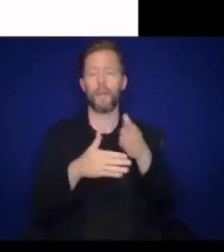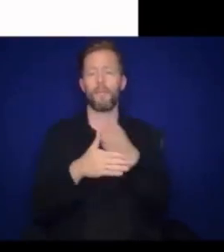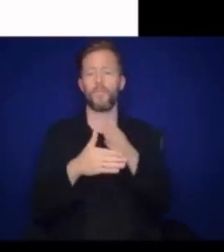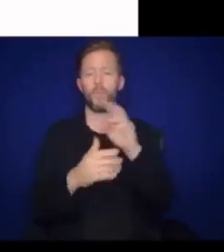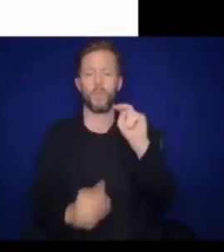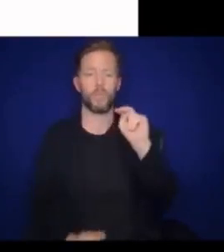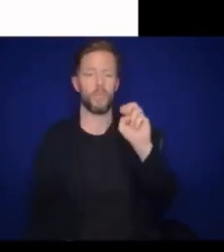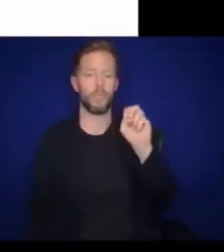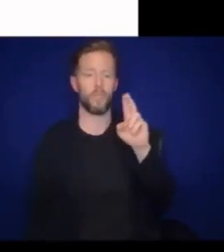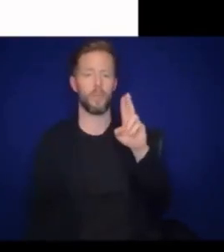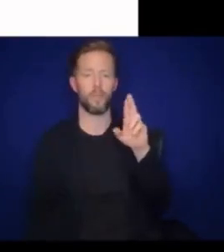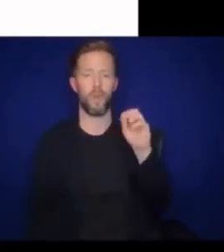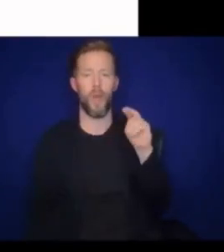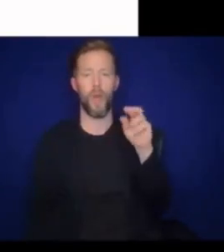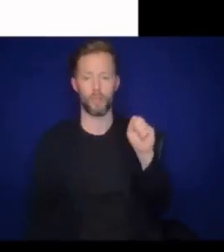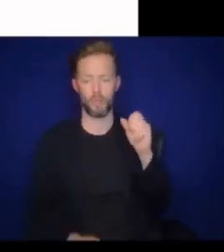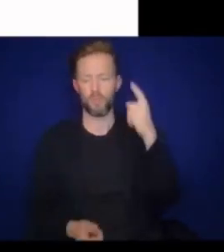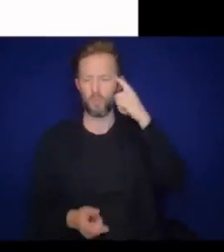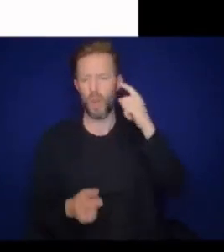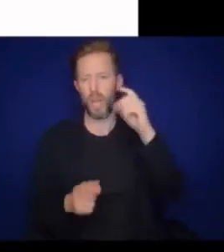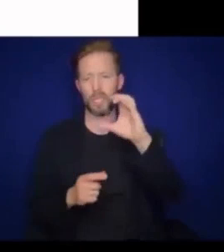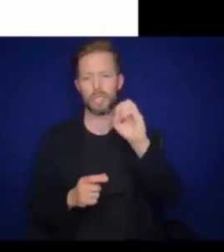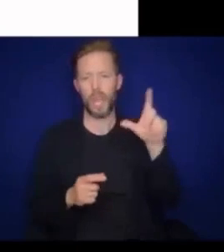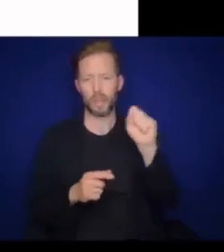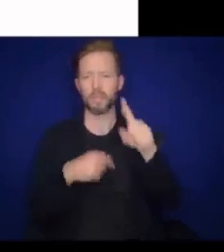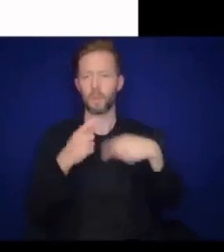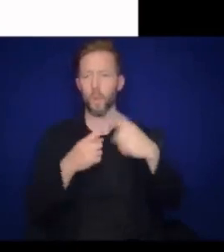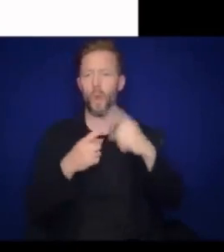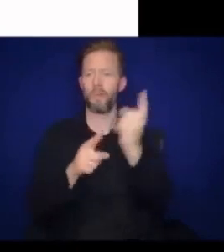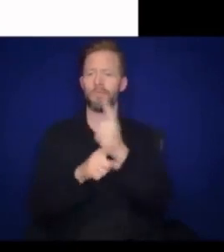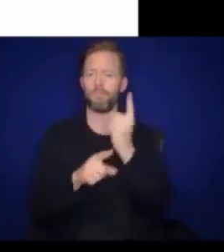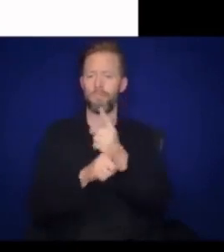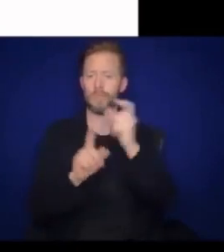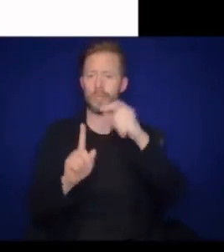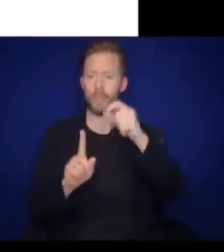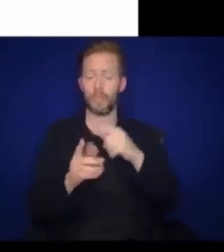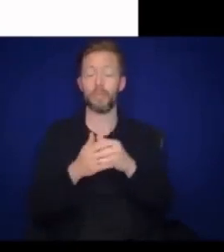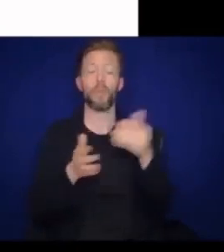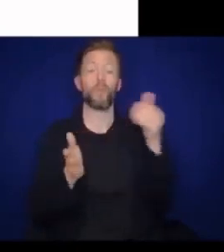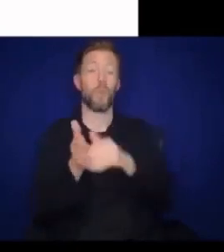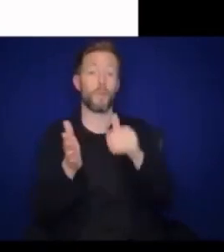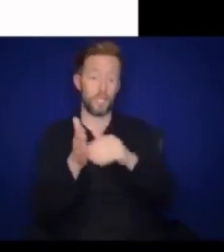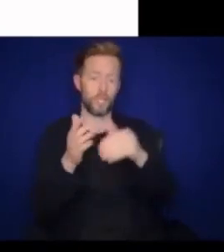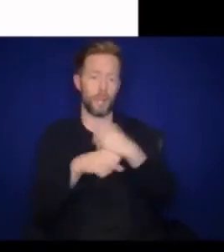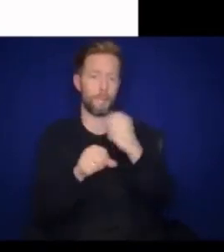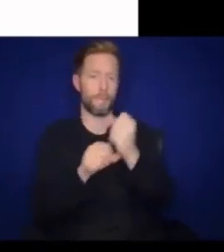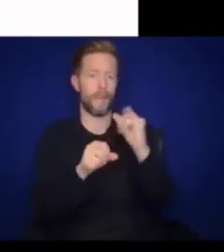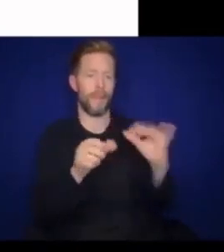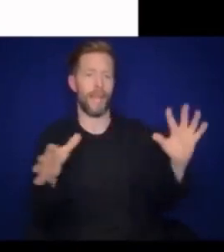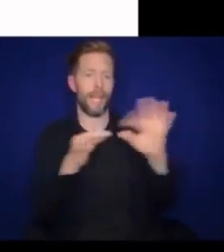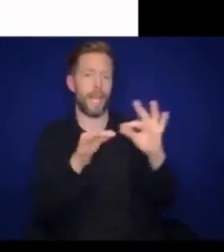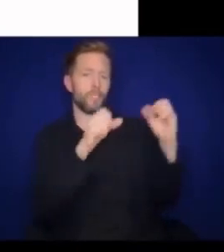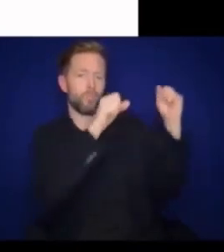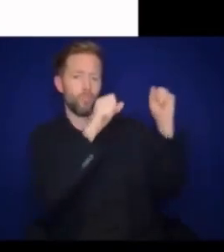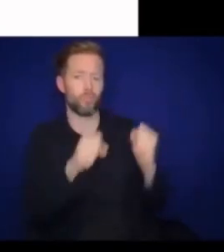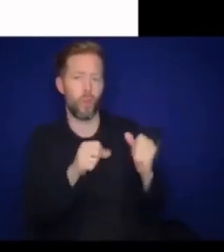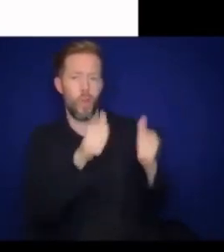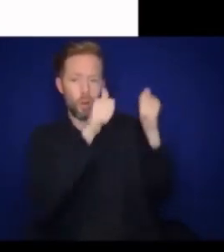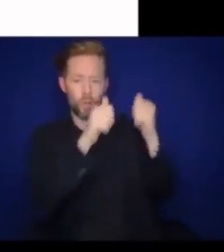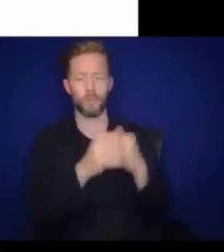neurons or brain cells when they are adequately stimulated. Repetition makes pathways stronger,